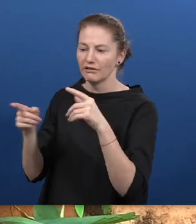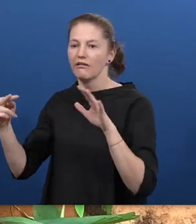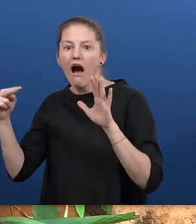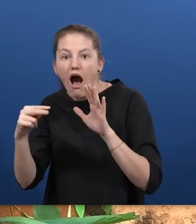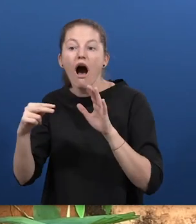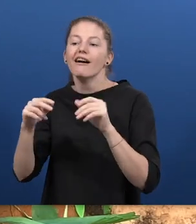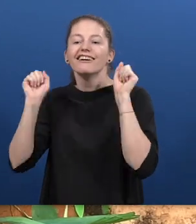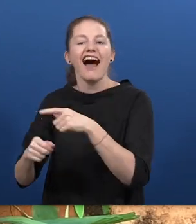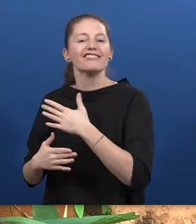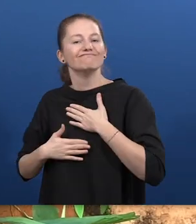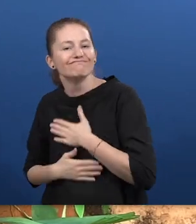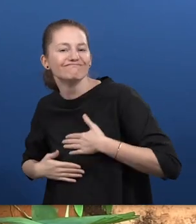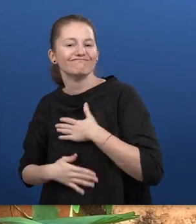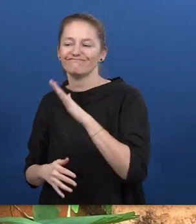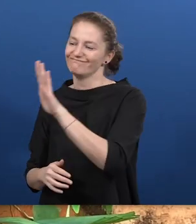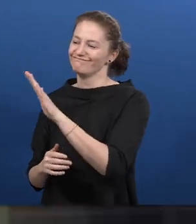life.